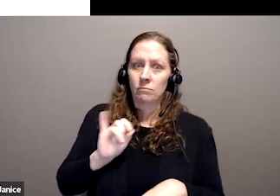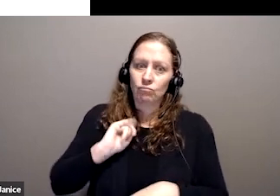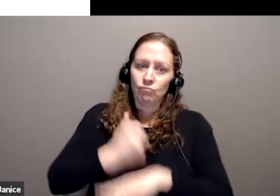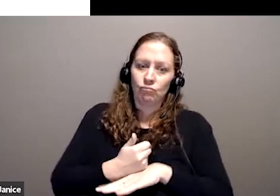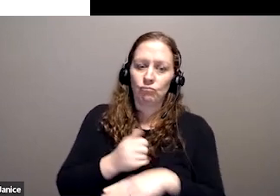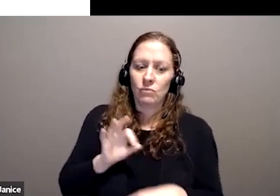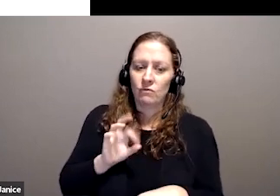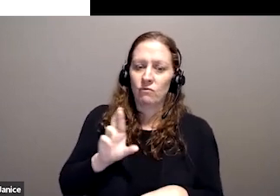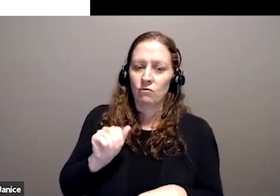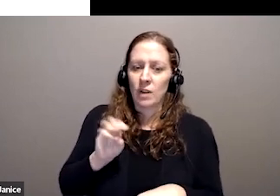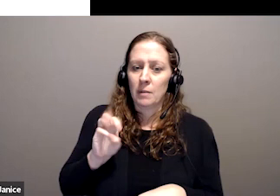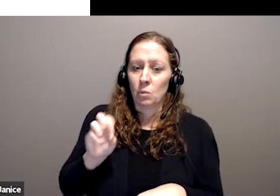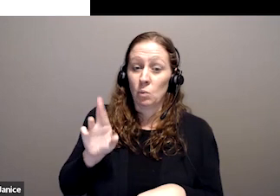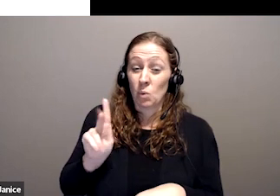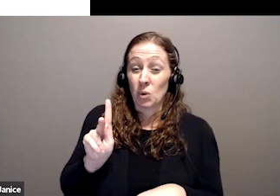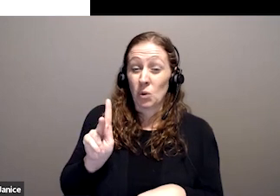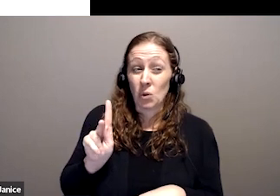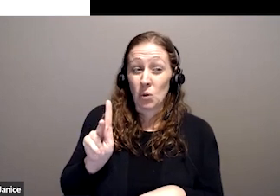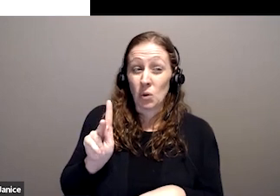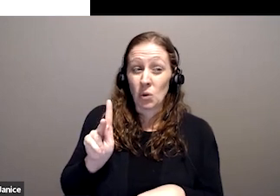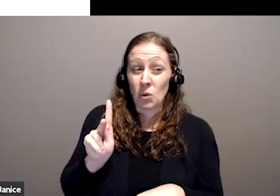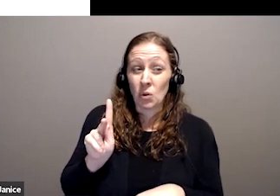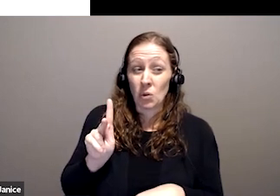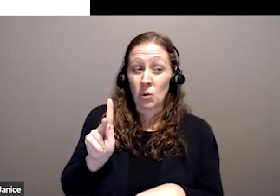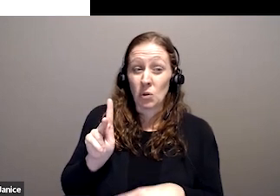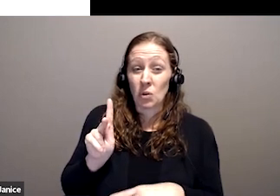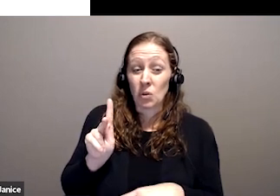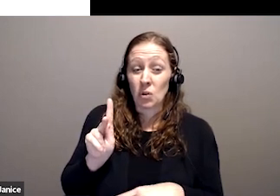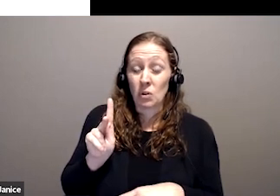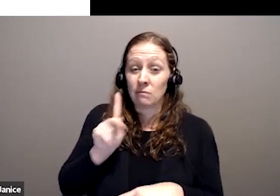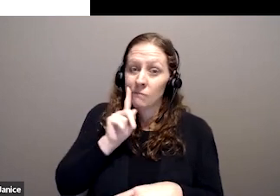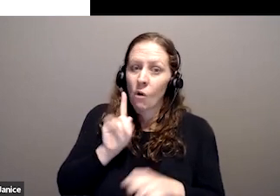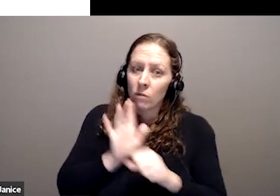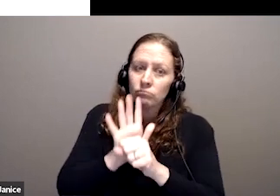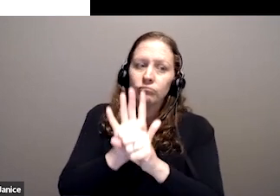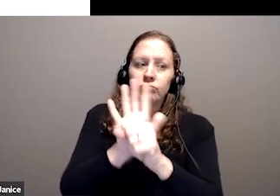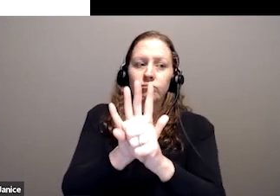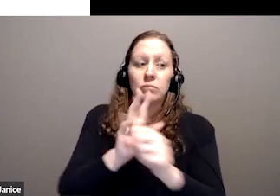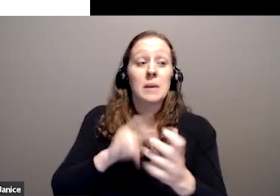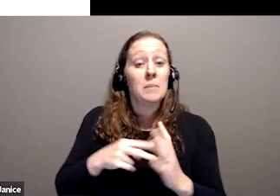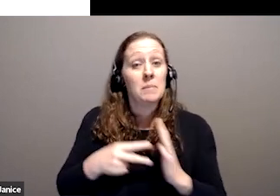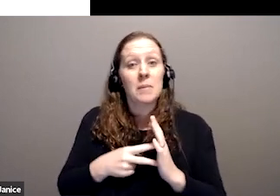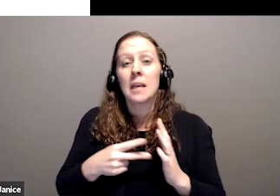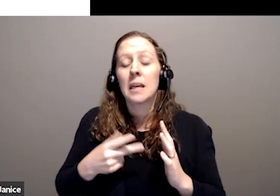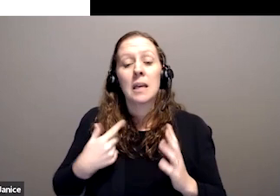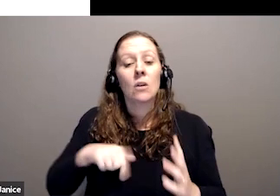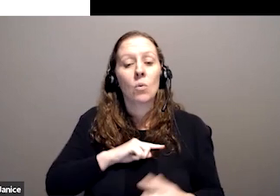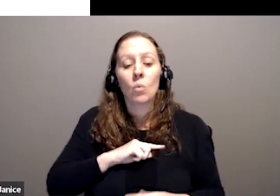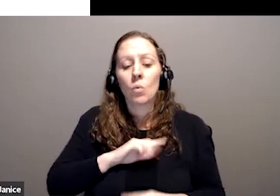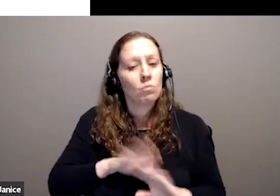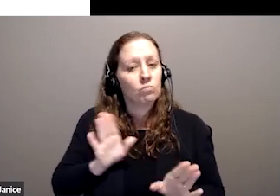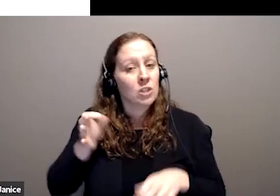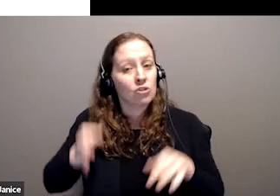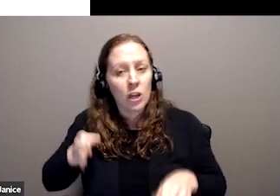people advocating for the scheme. Not just a social, we didn't frame it just as a